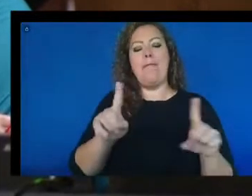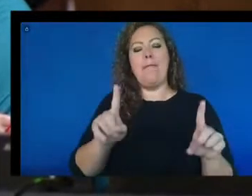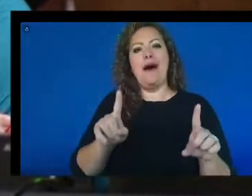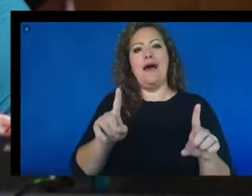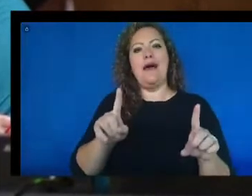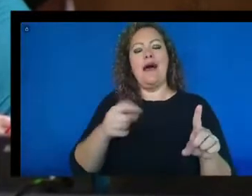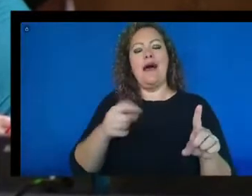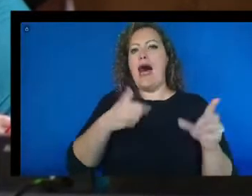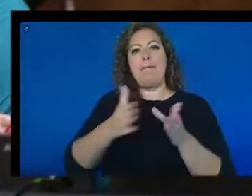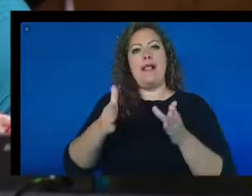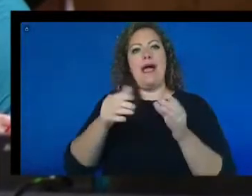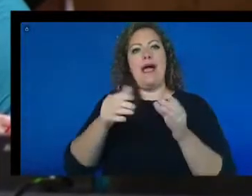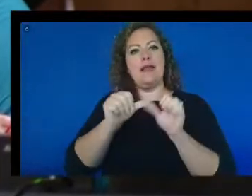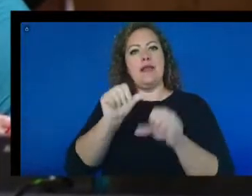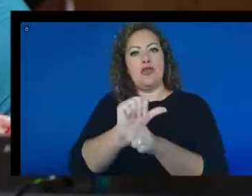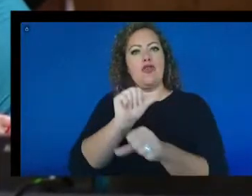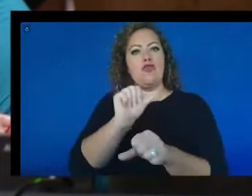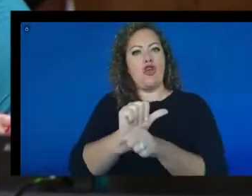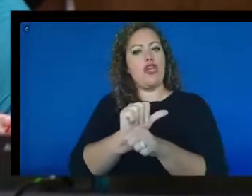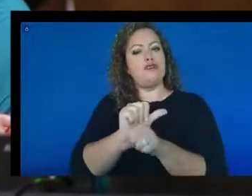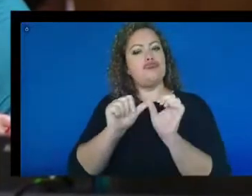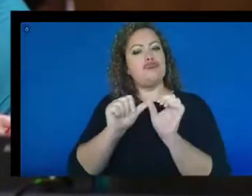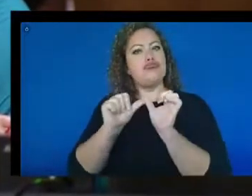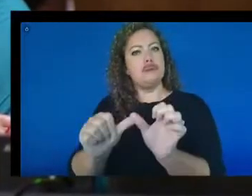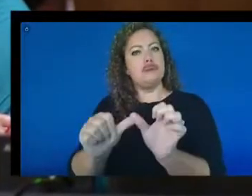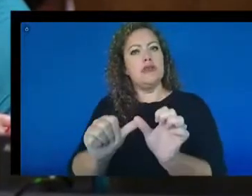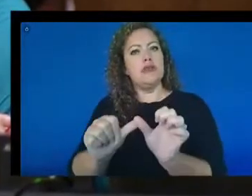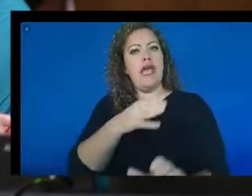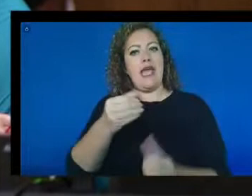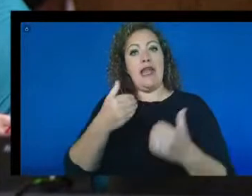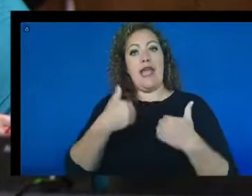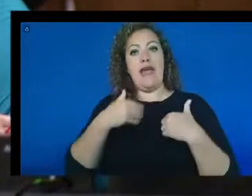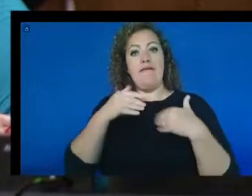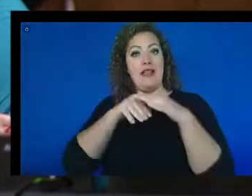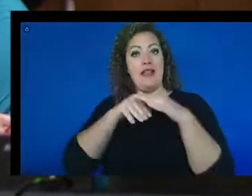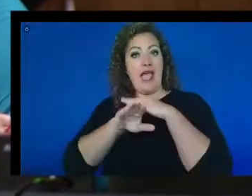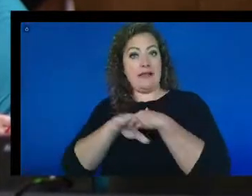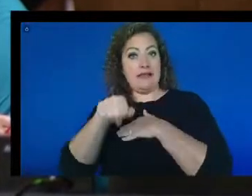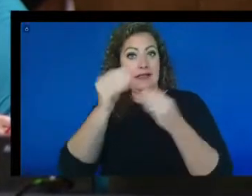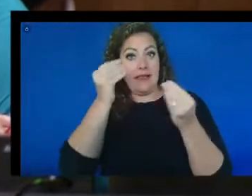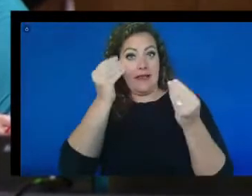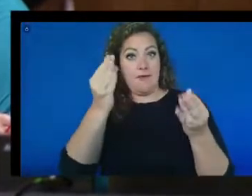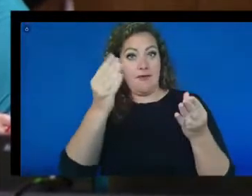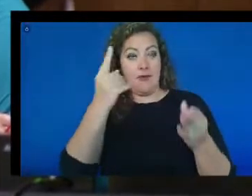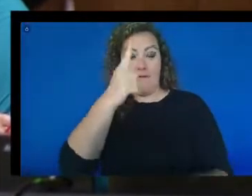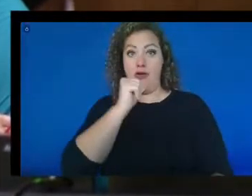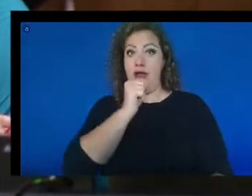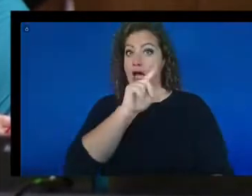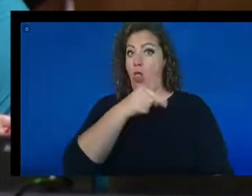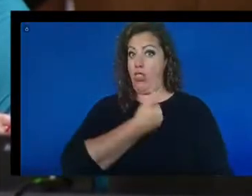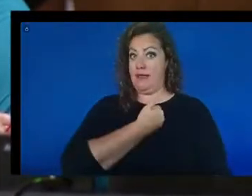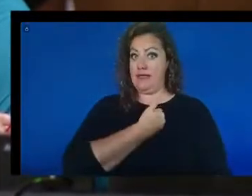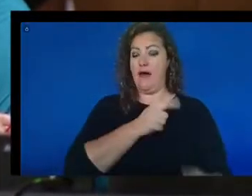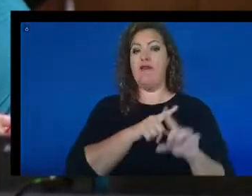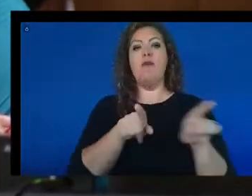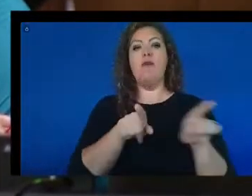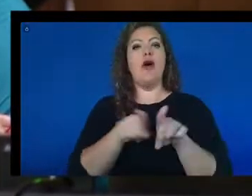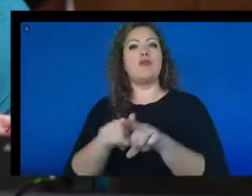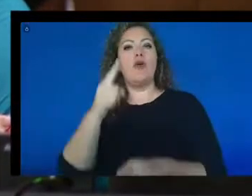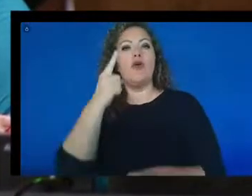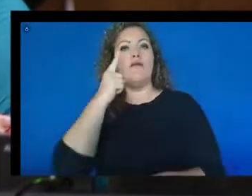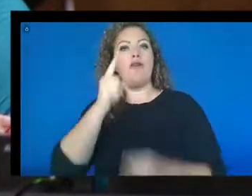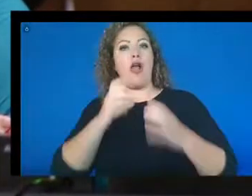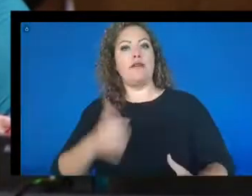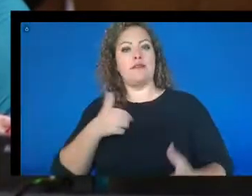continue working for some time. And having access to this information, not only for myself, but also for the customers that I